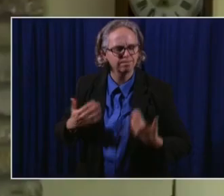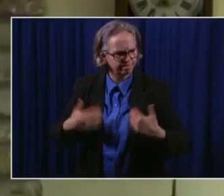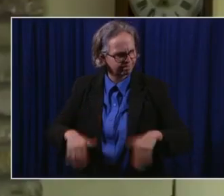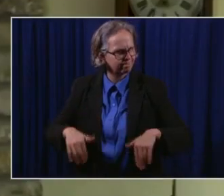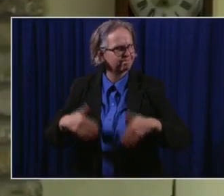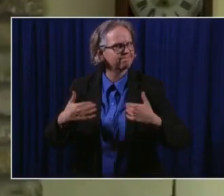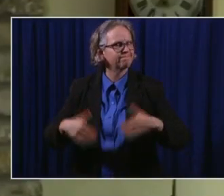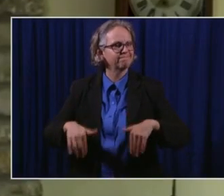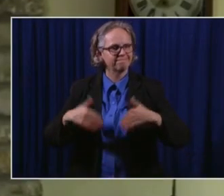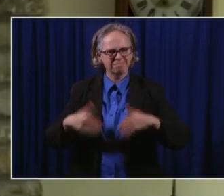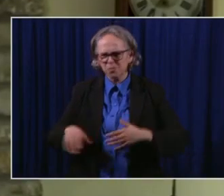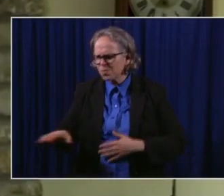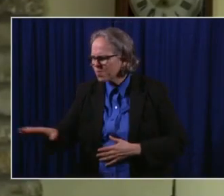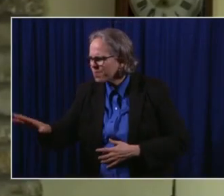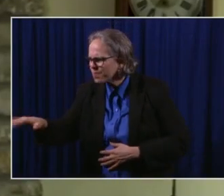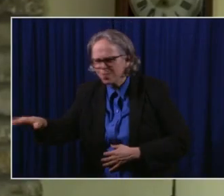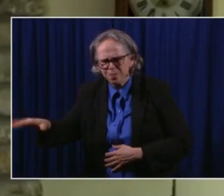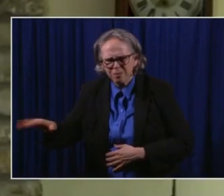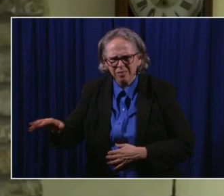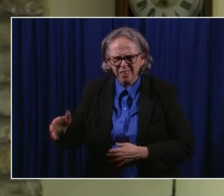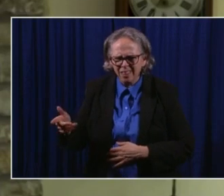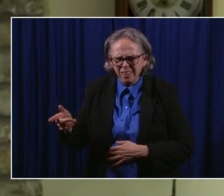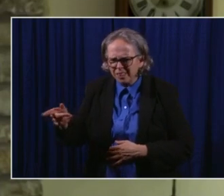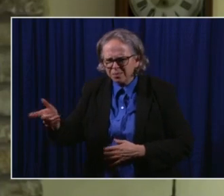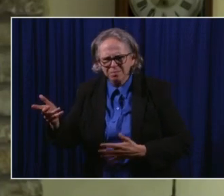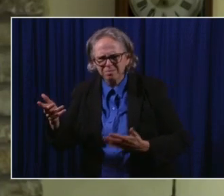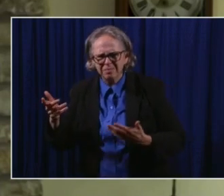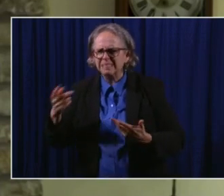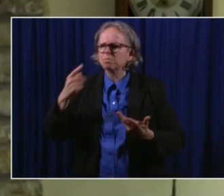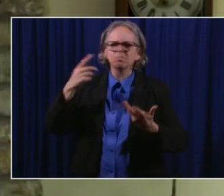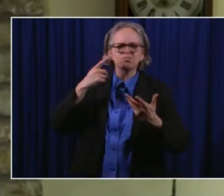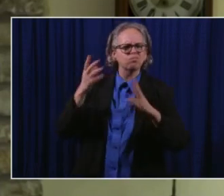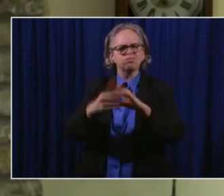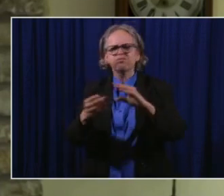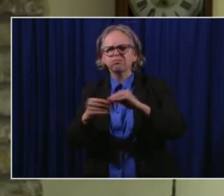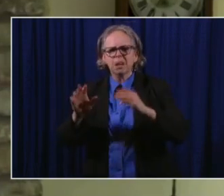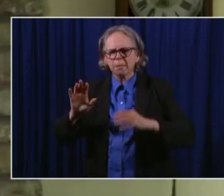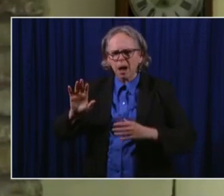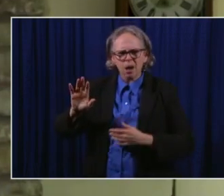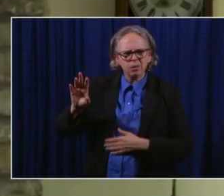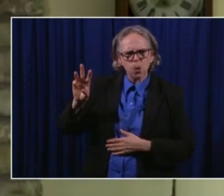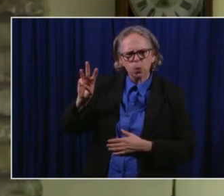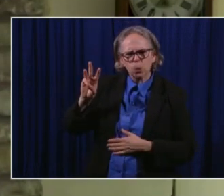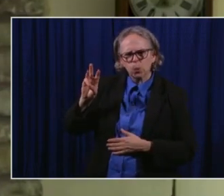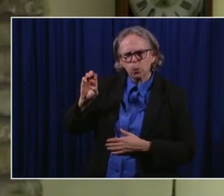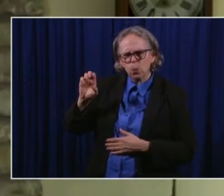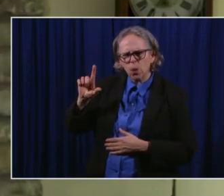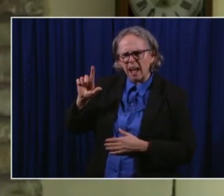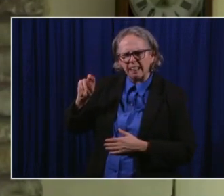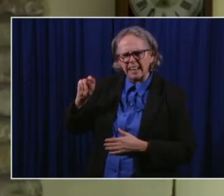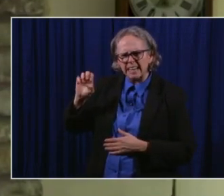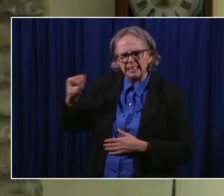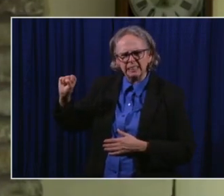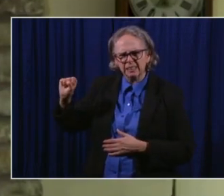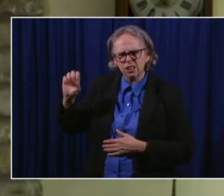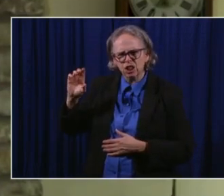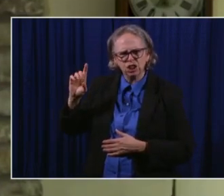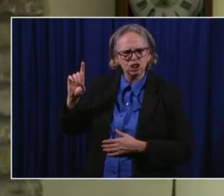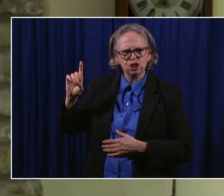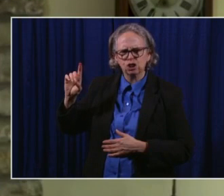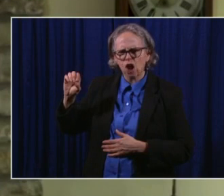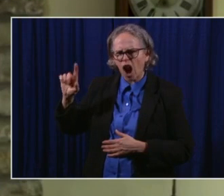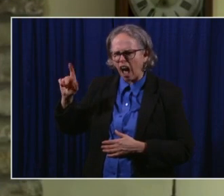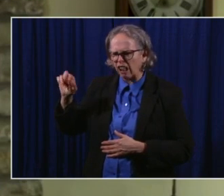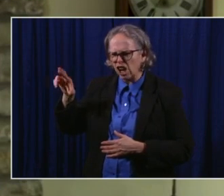Tell me a little bit about wellness dollars, one of things that the legislature provided,